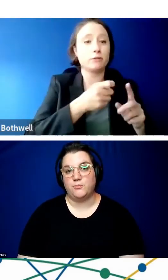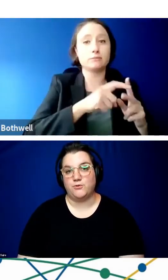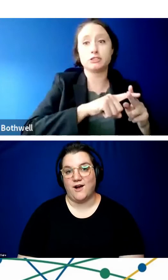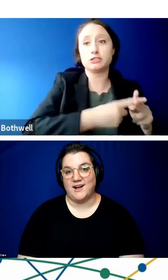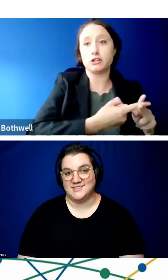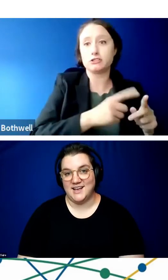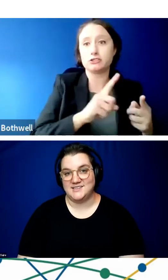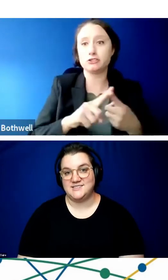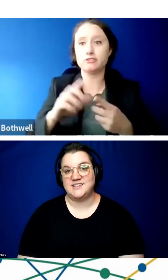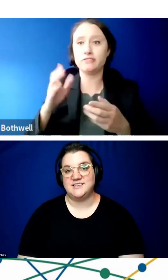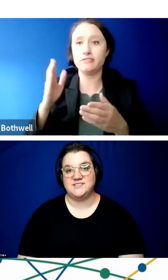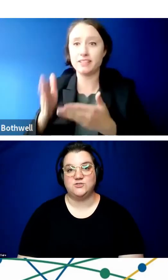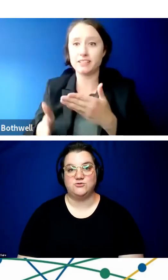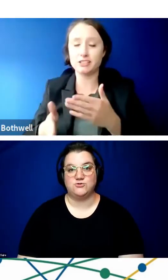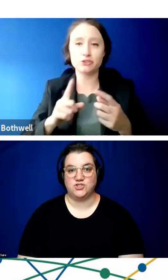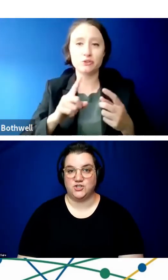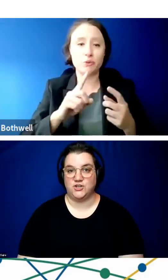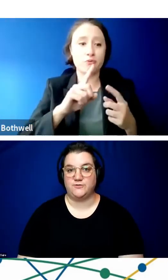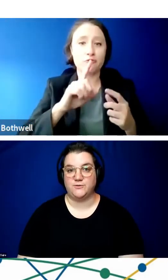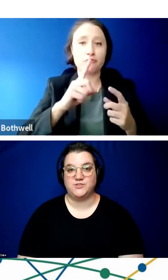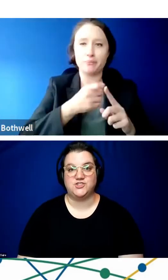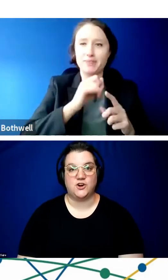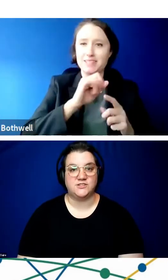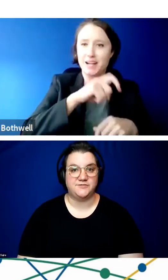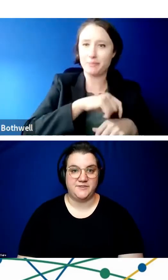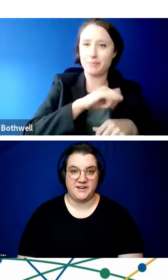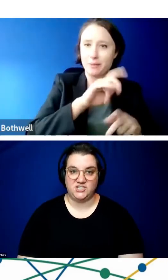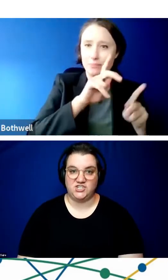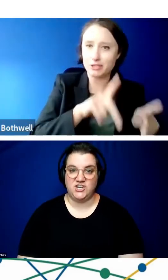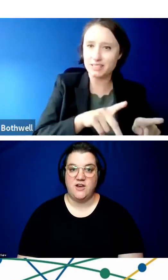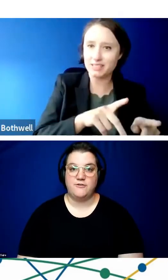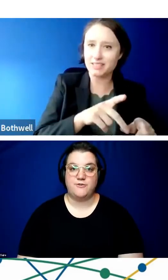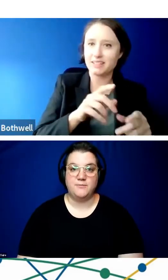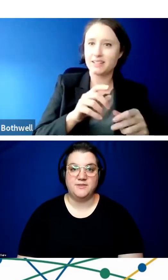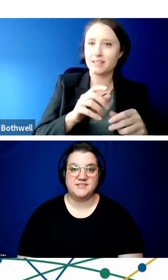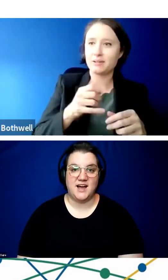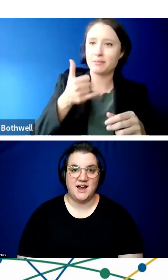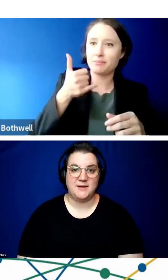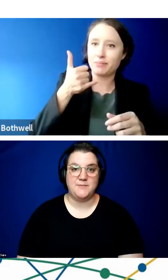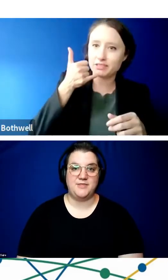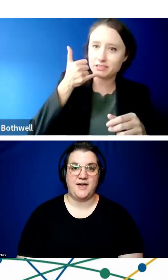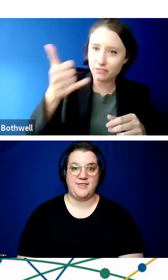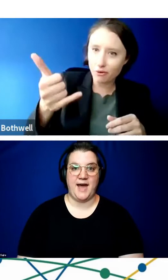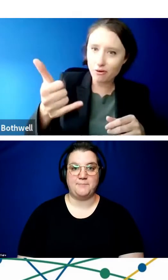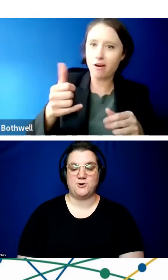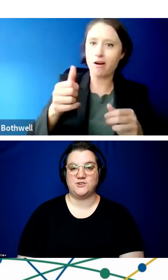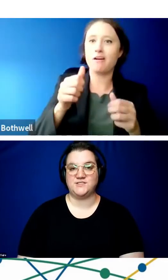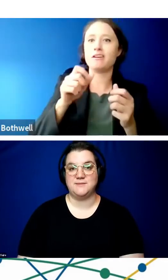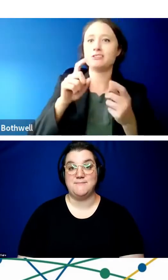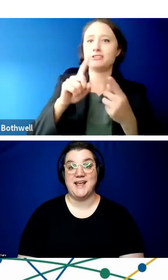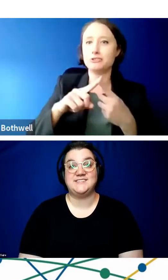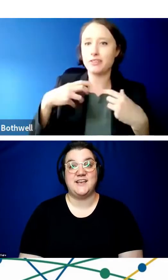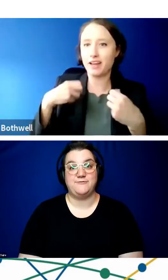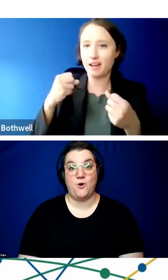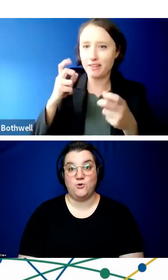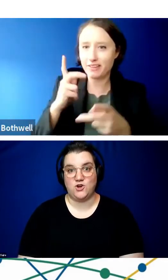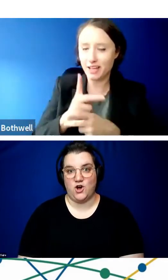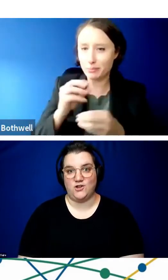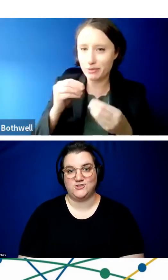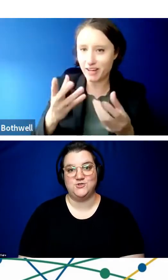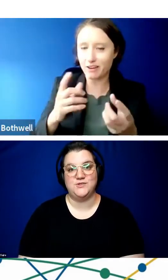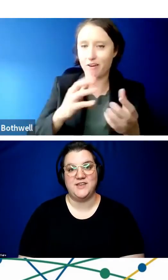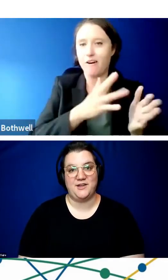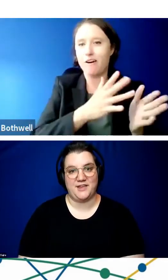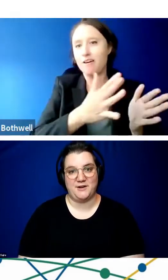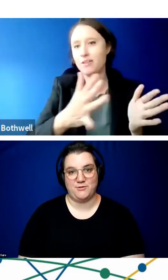workflow process is crucial from start to finish, from the time that that person makes a phone